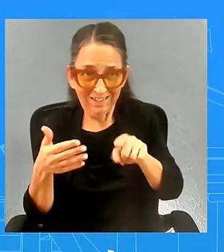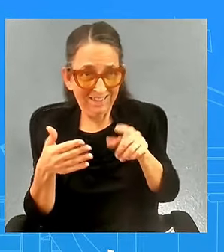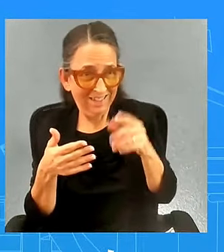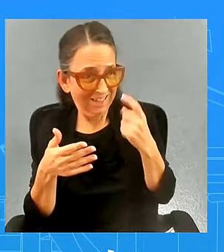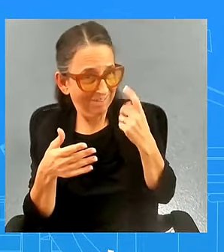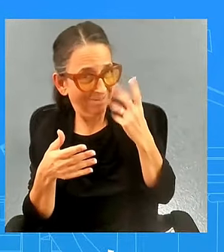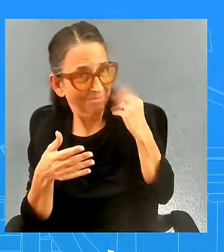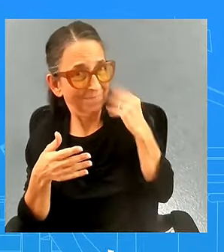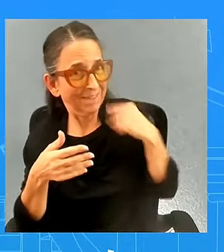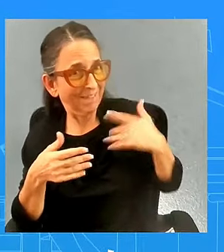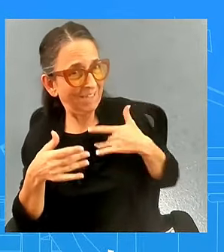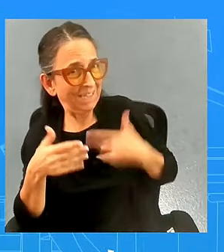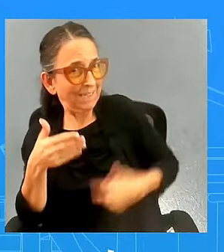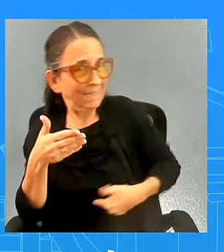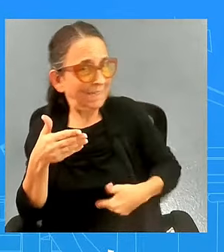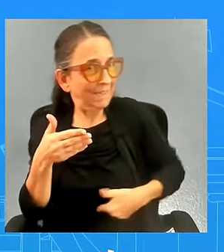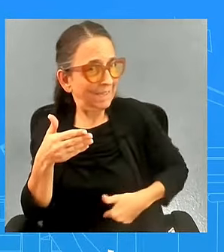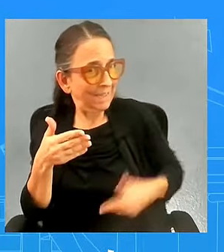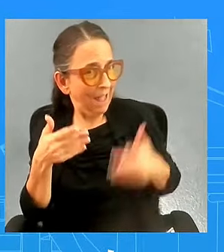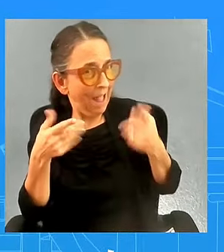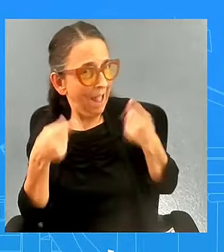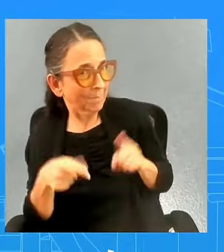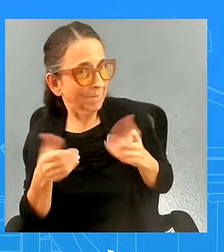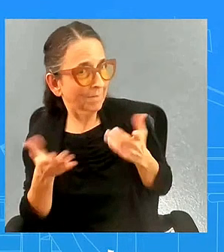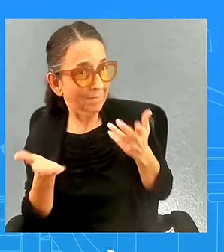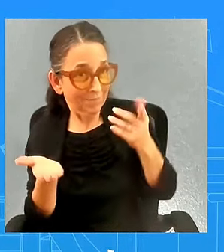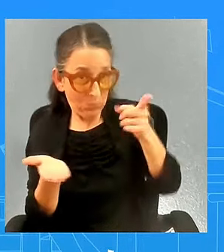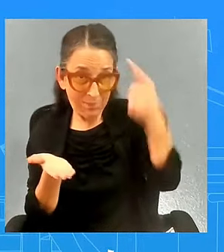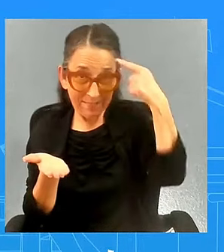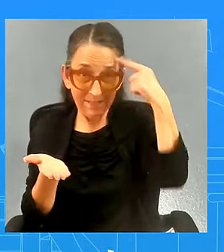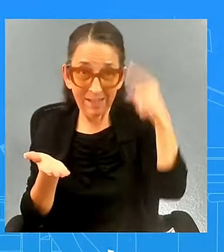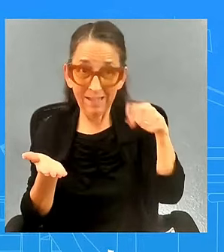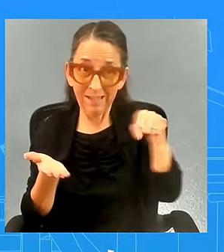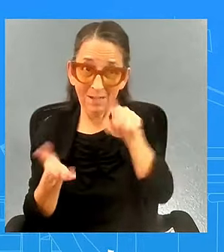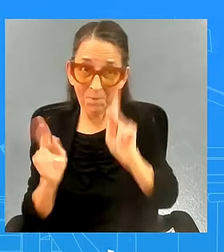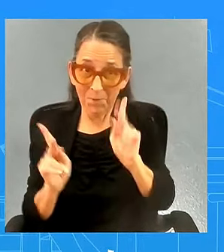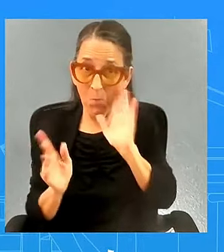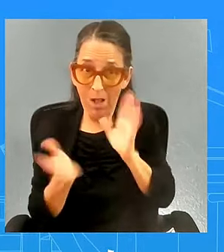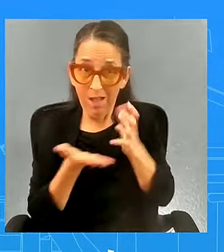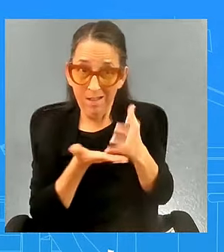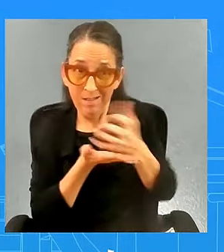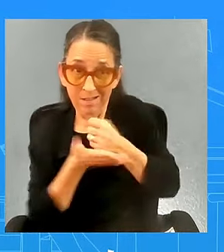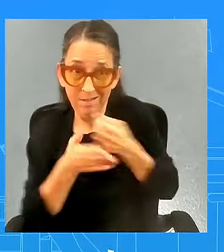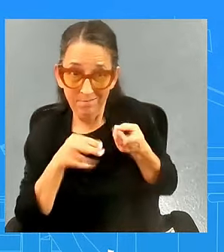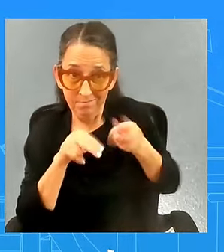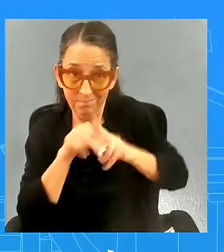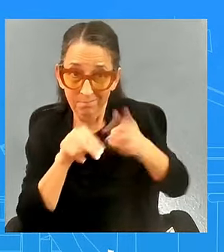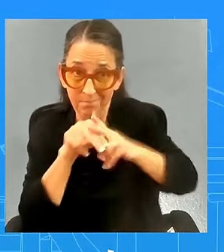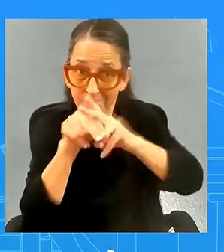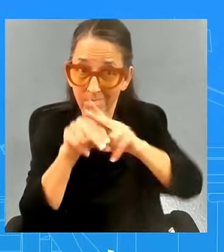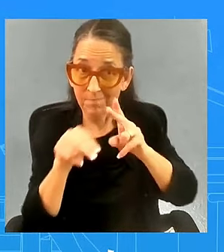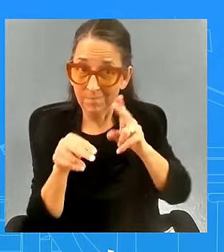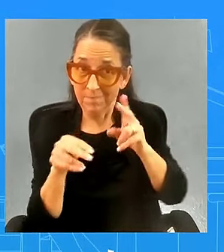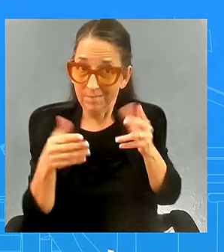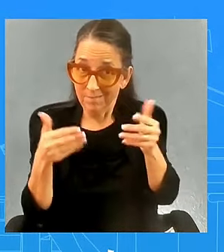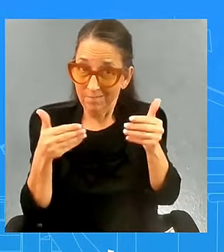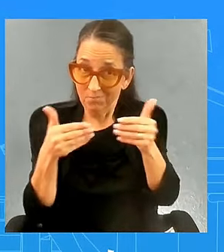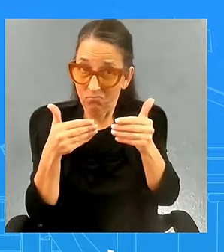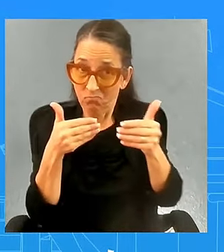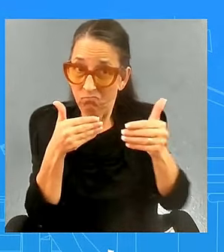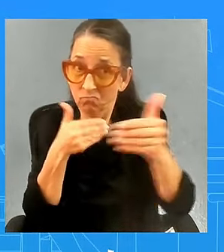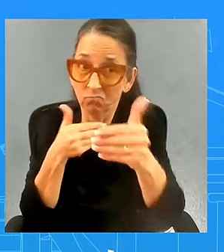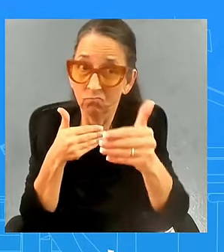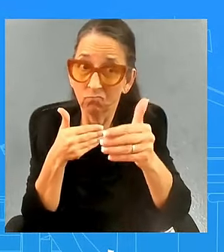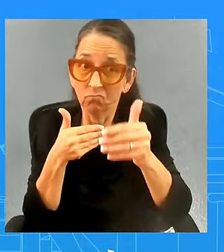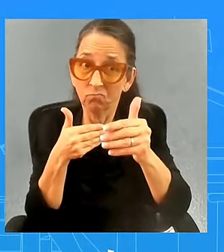you think people will feel wage growth and their wages starting to outpace inflation yeah it's a really